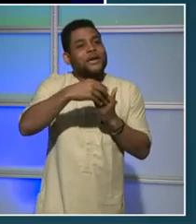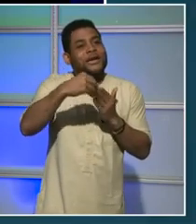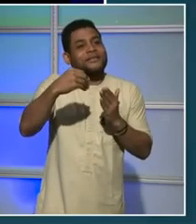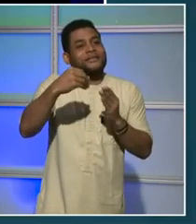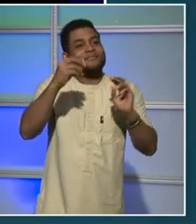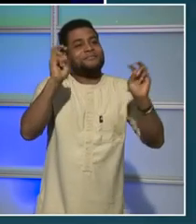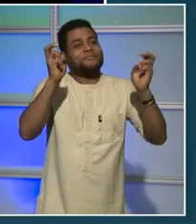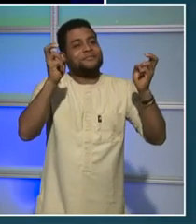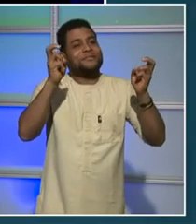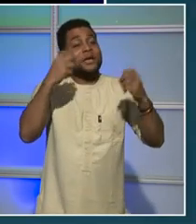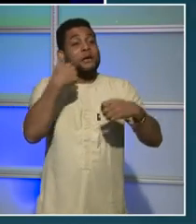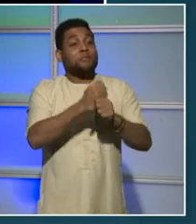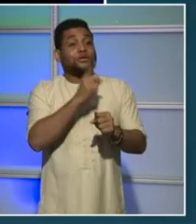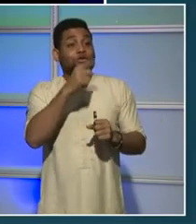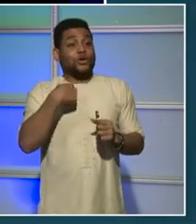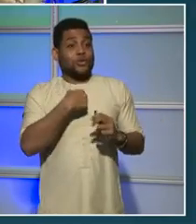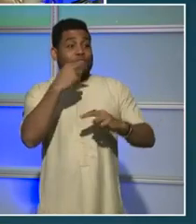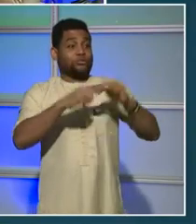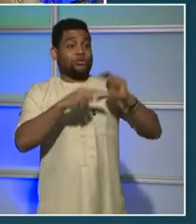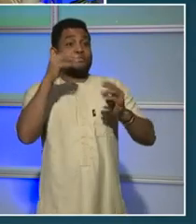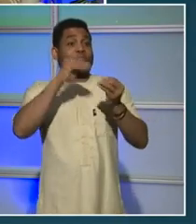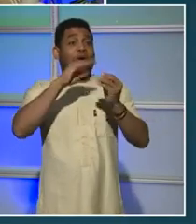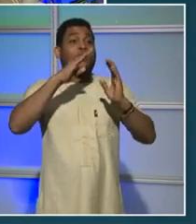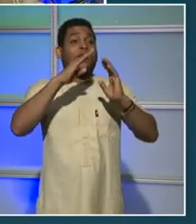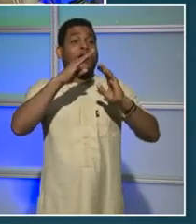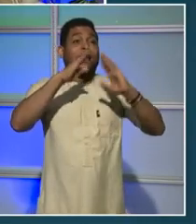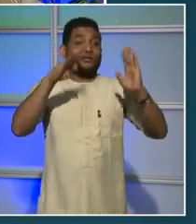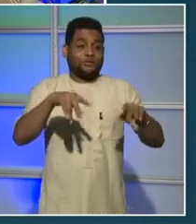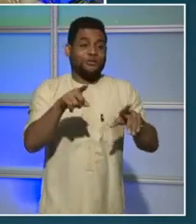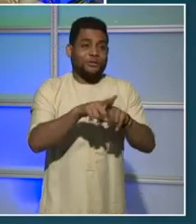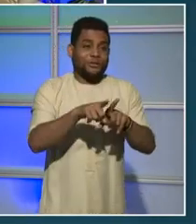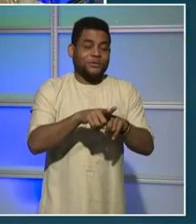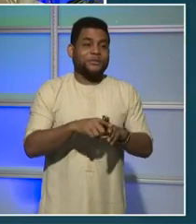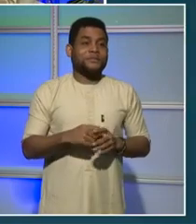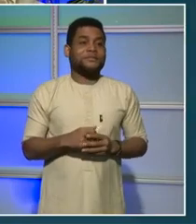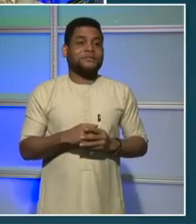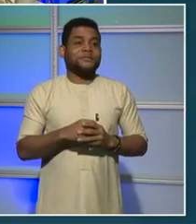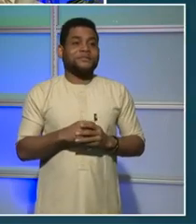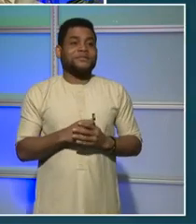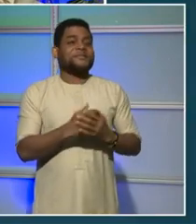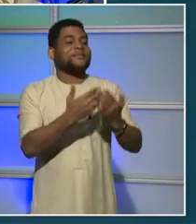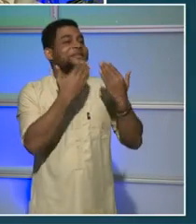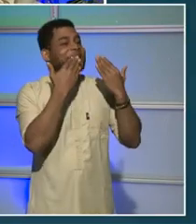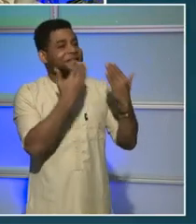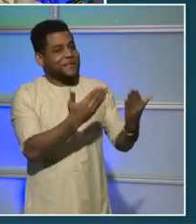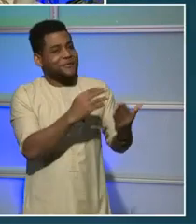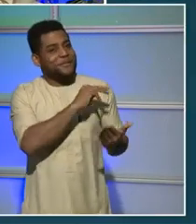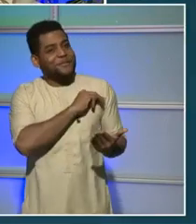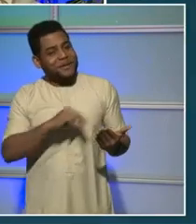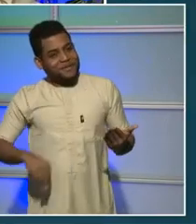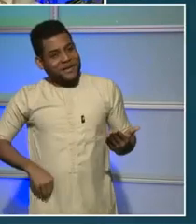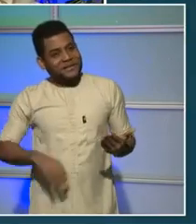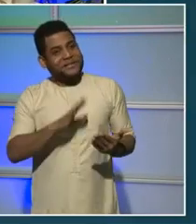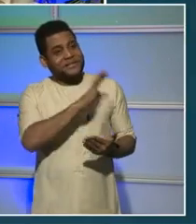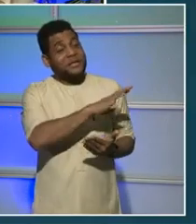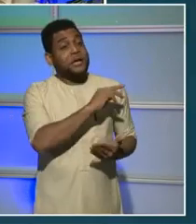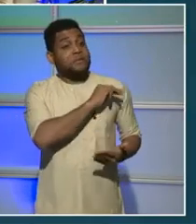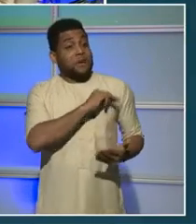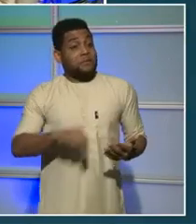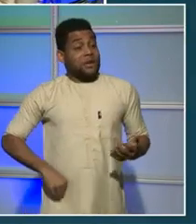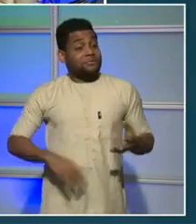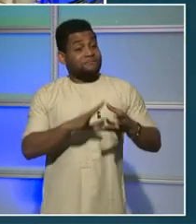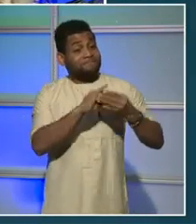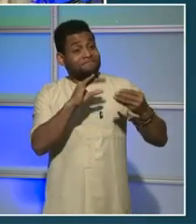available to us as well. Thank you, Mayor. And so as the Mayor mentioned, we have made such a